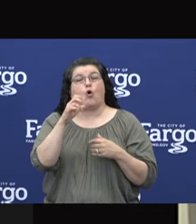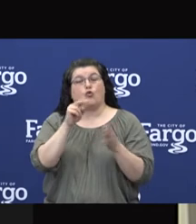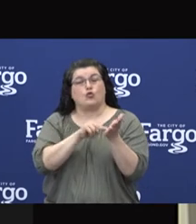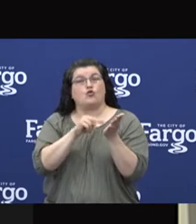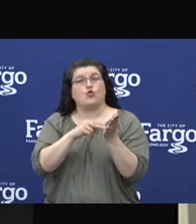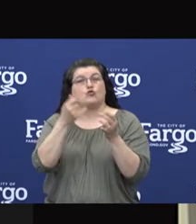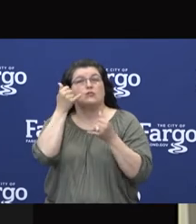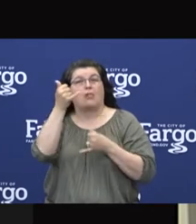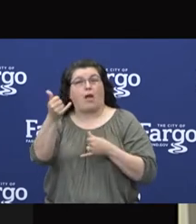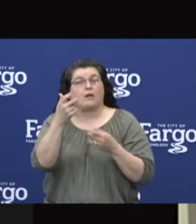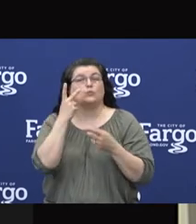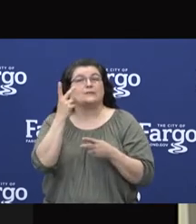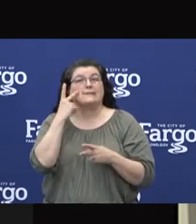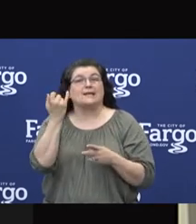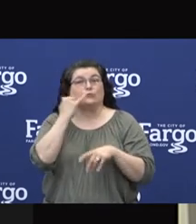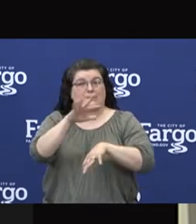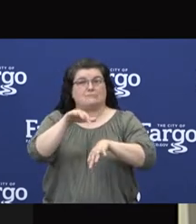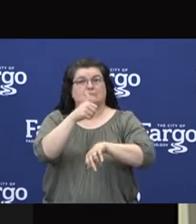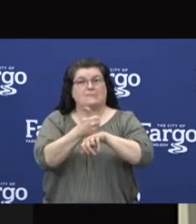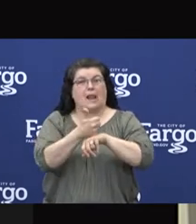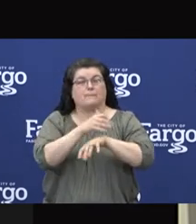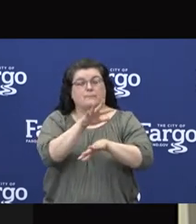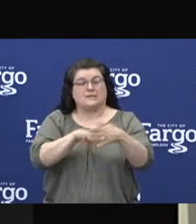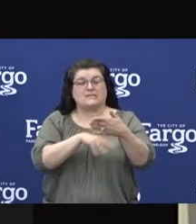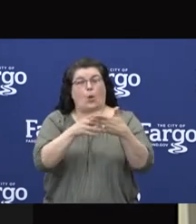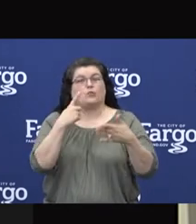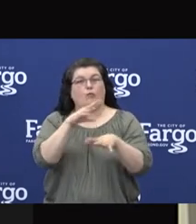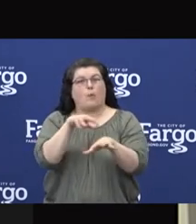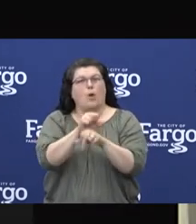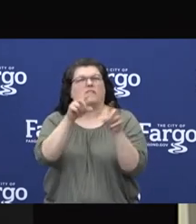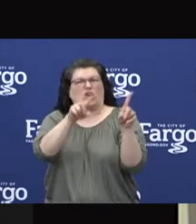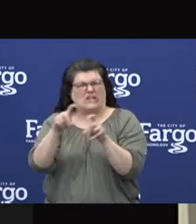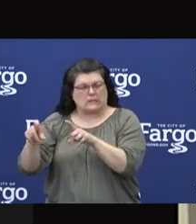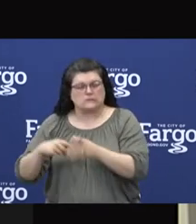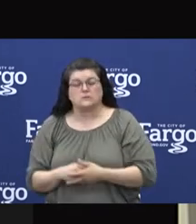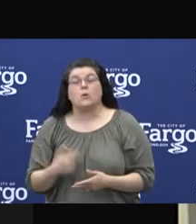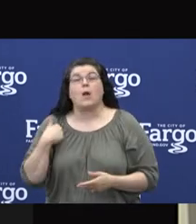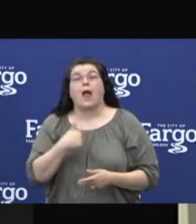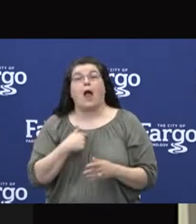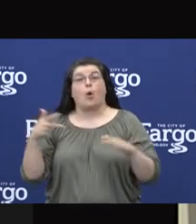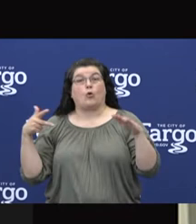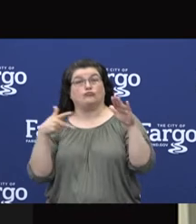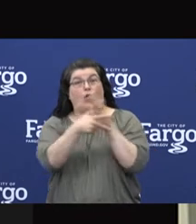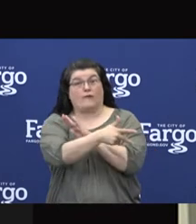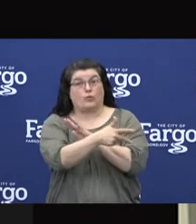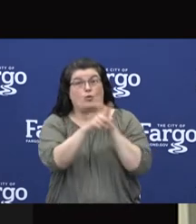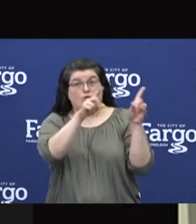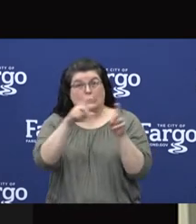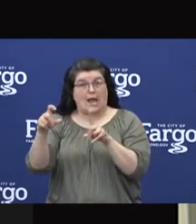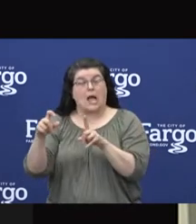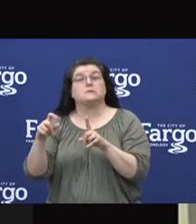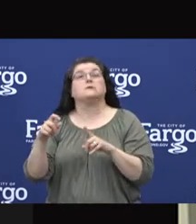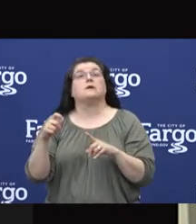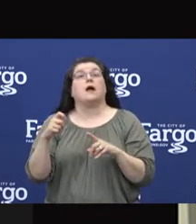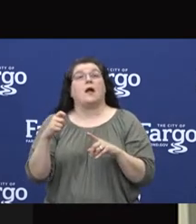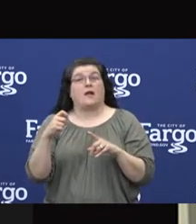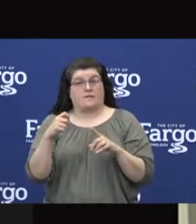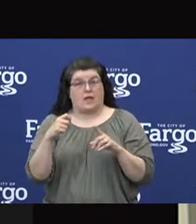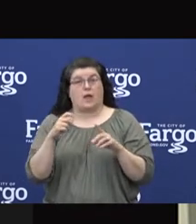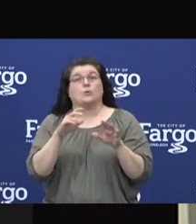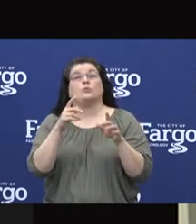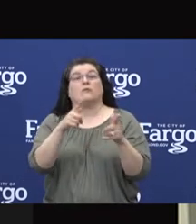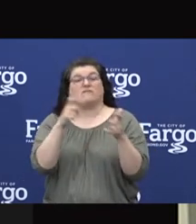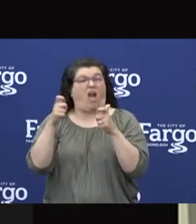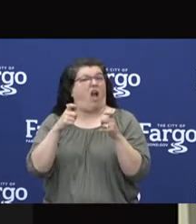for an appointment. Our drive-through testing team is quite good at taking swab samples and getting folks in and out in a couple of